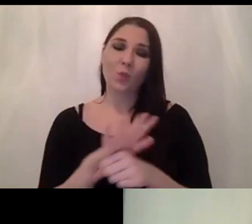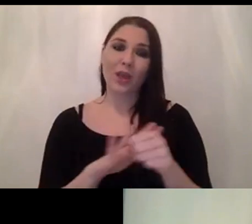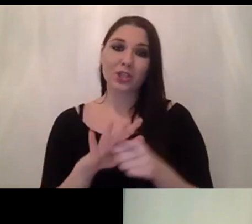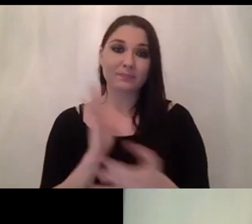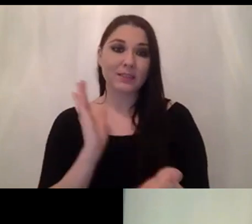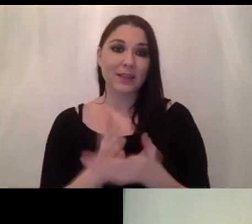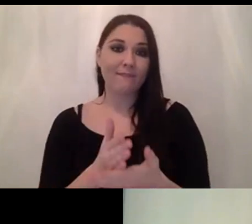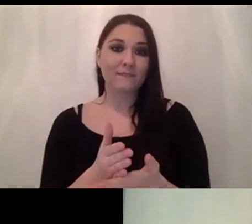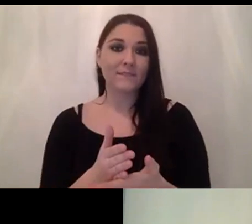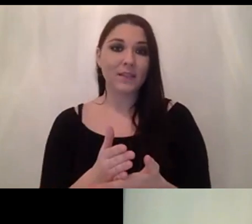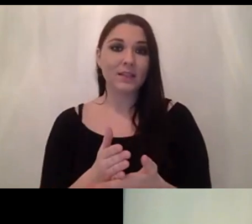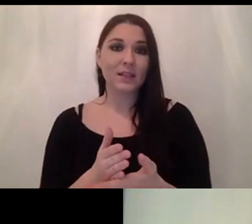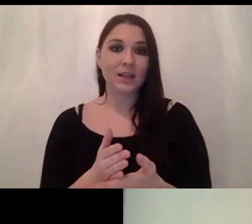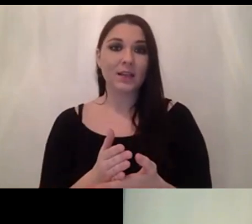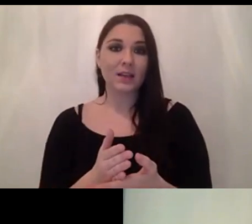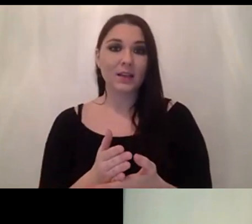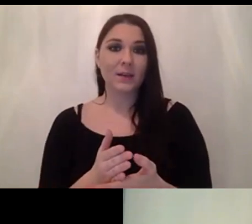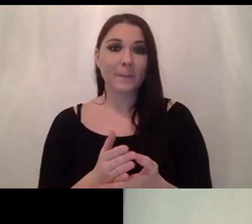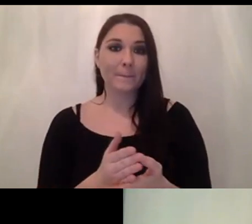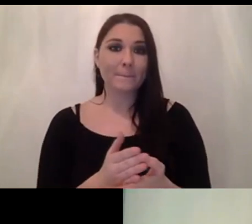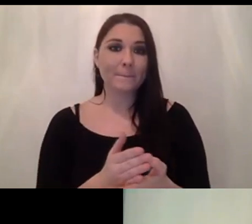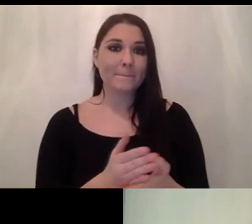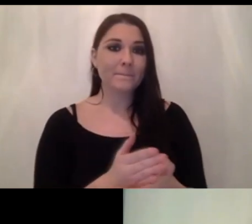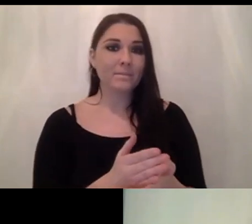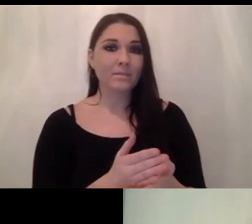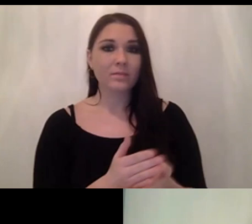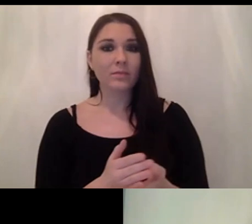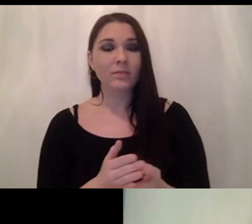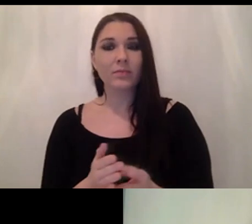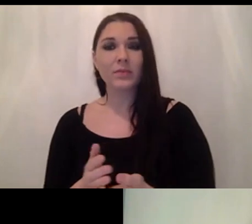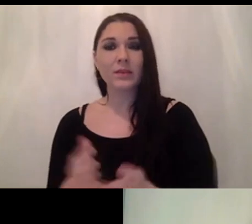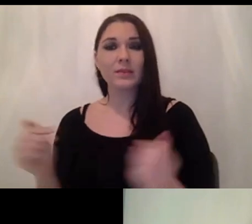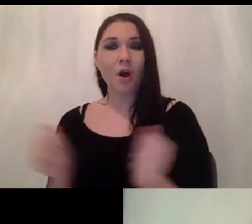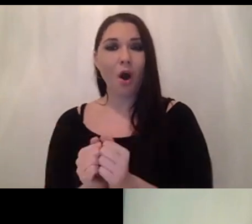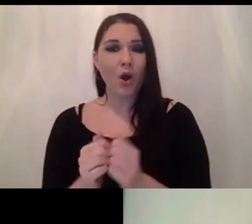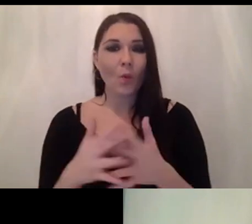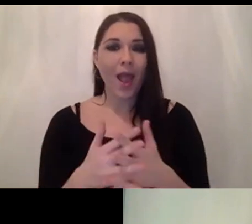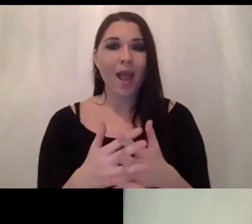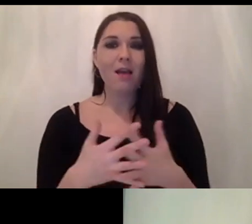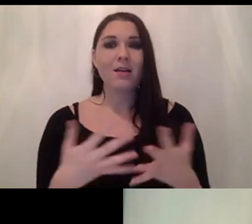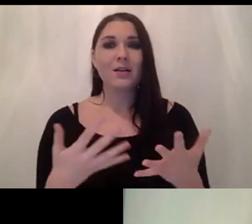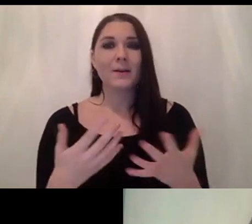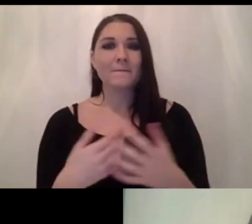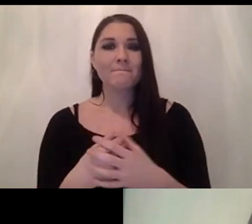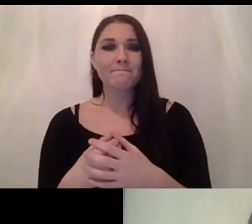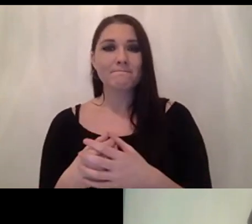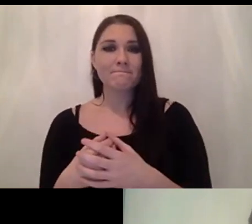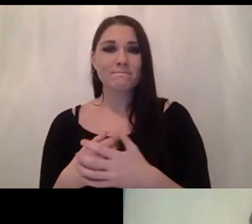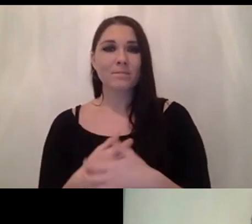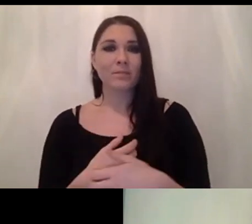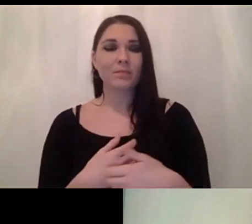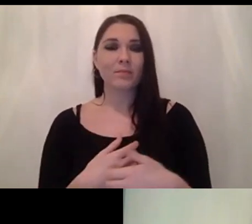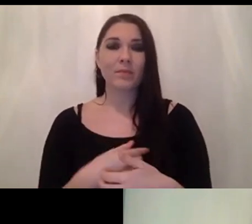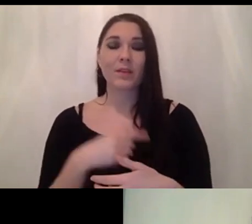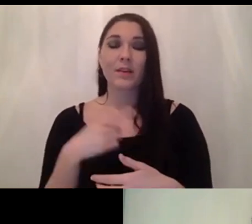the more you get into the into the hardware into really the the the intestines of the